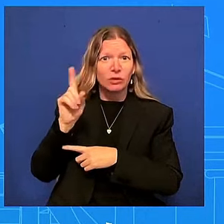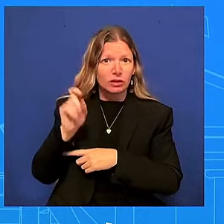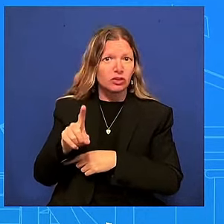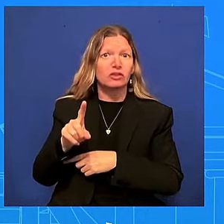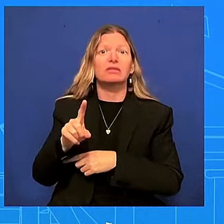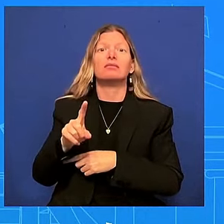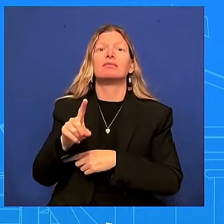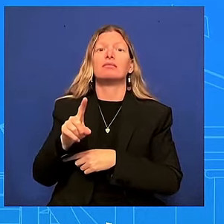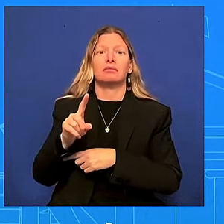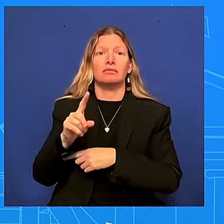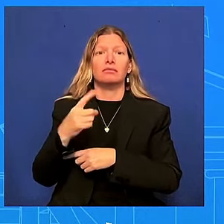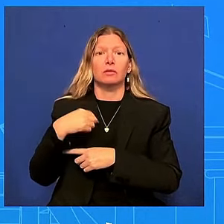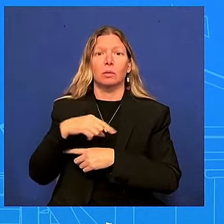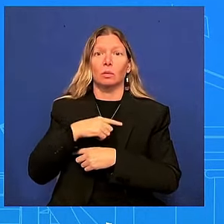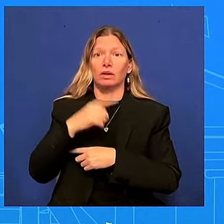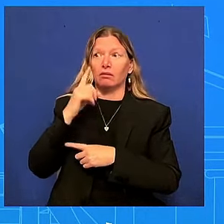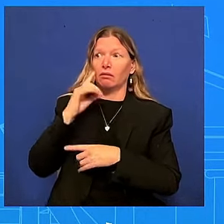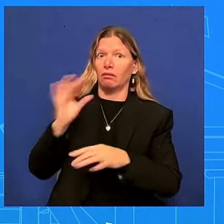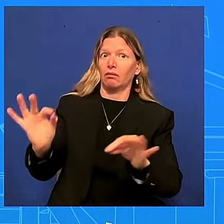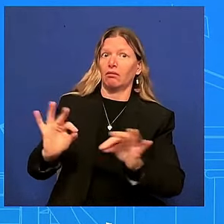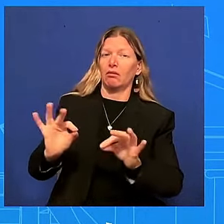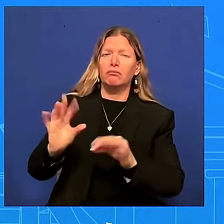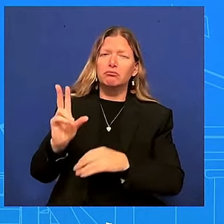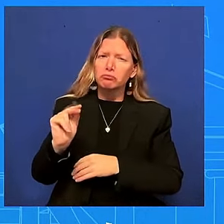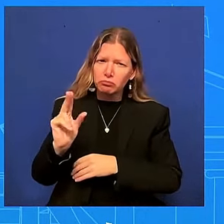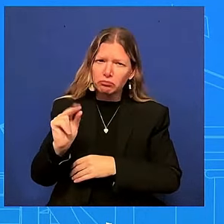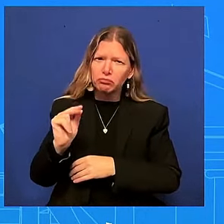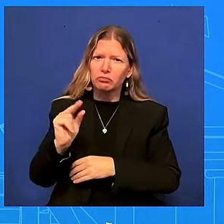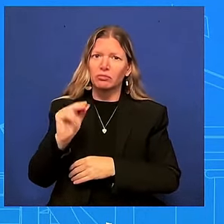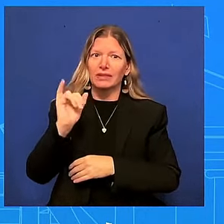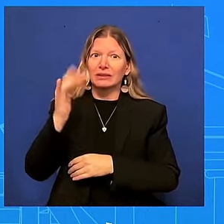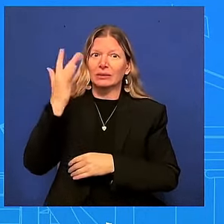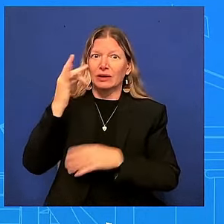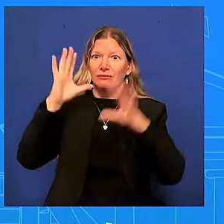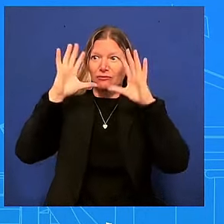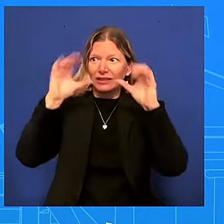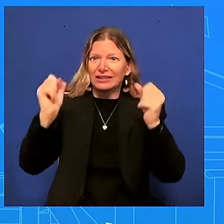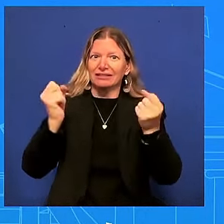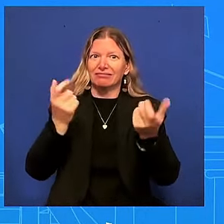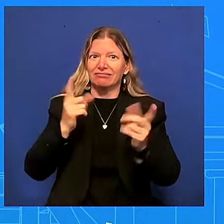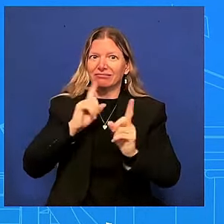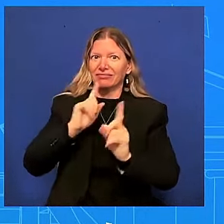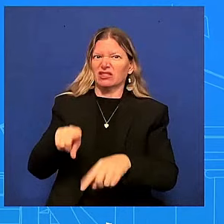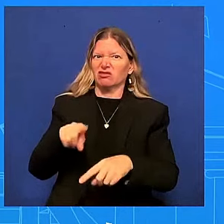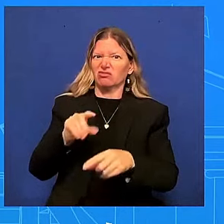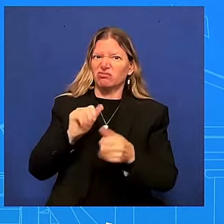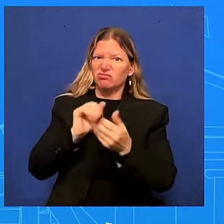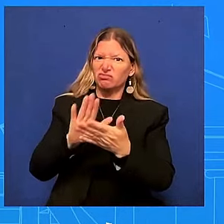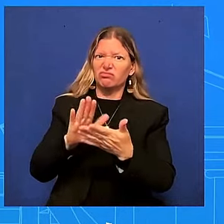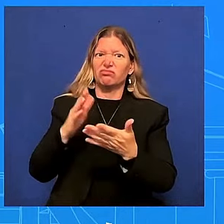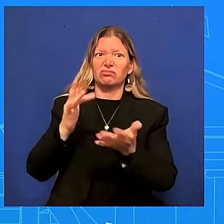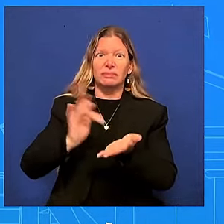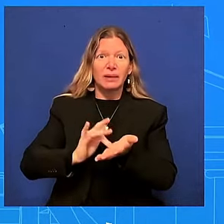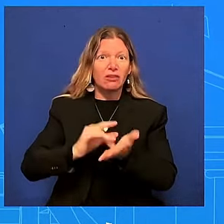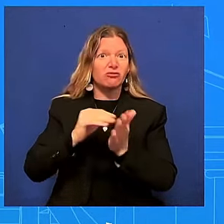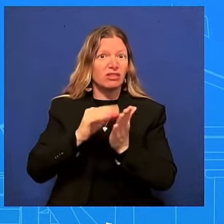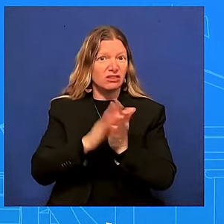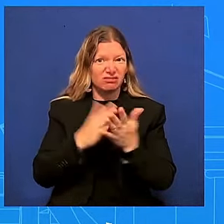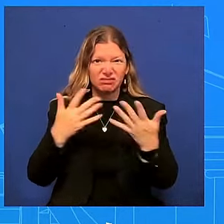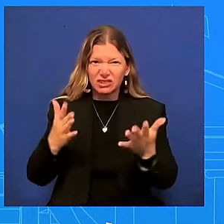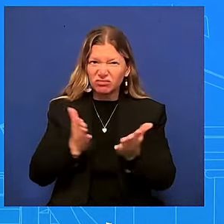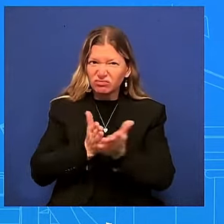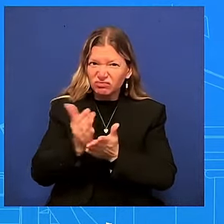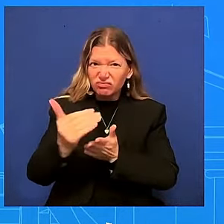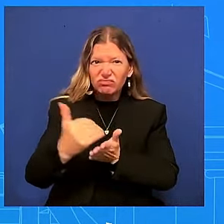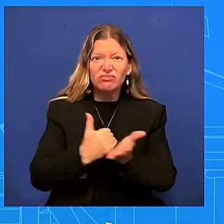relates to his medical records we have been transparent we have uh released thorough reports from his medical team every year since he's been